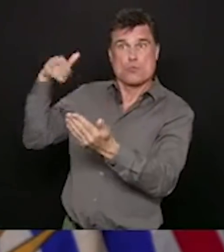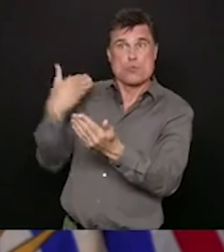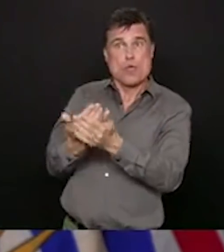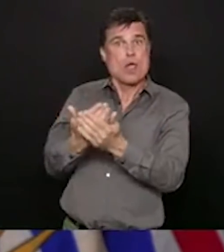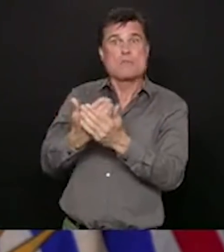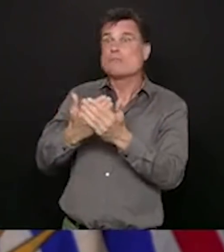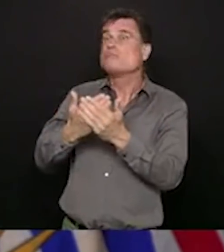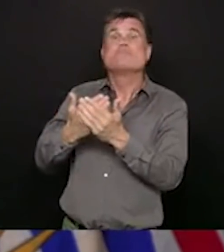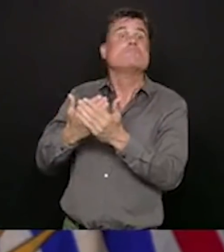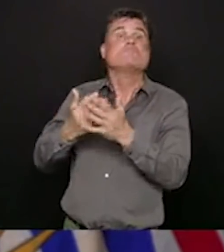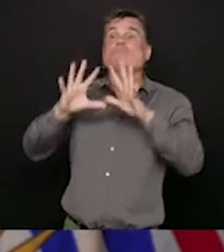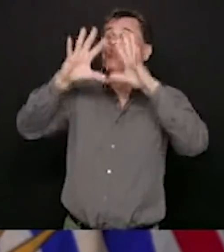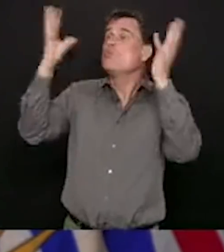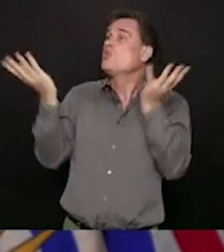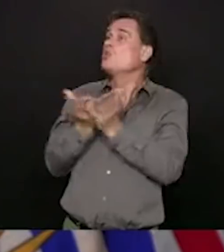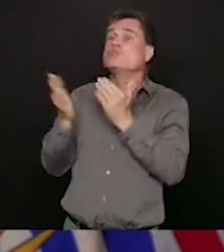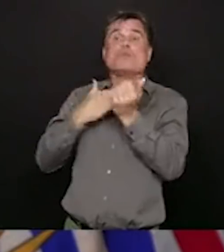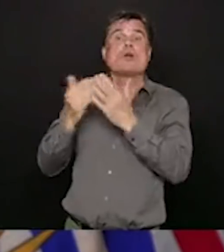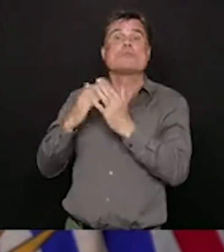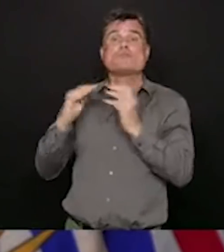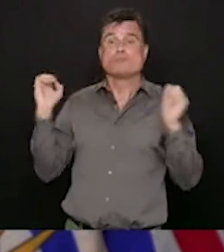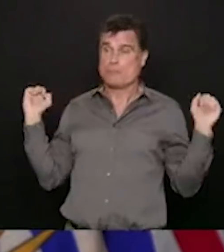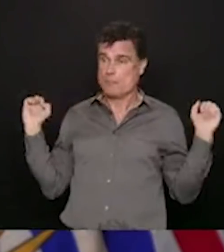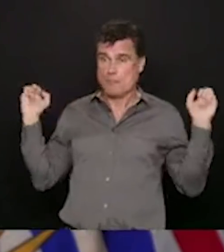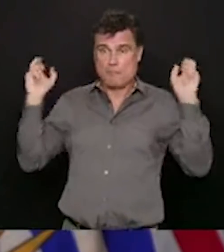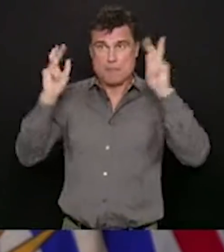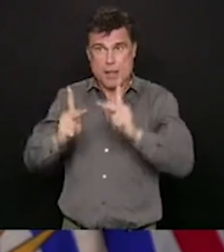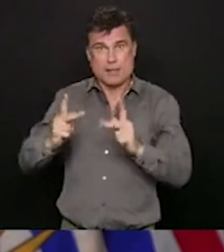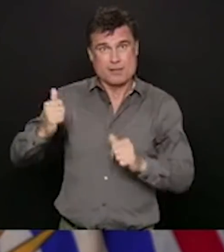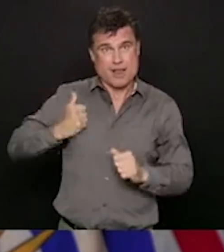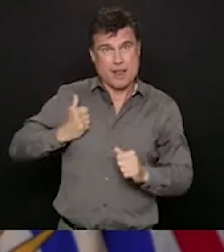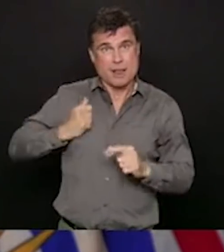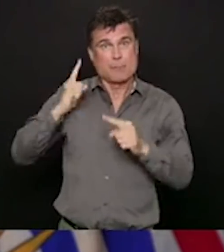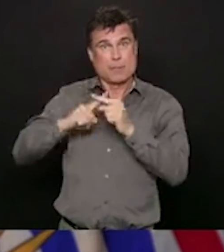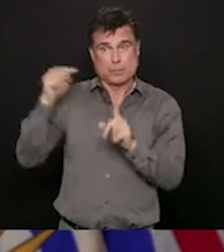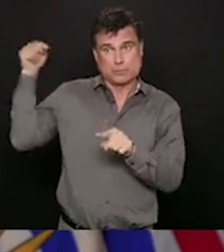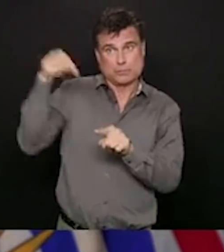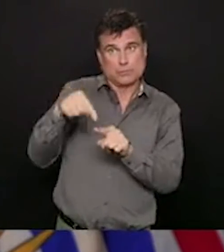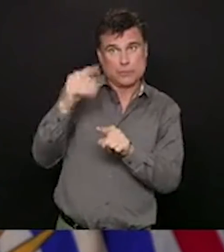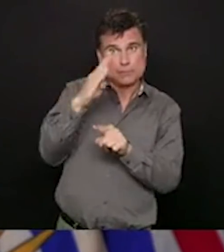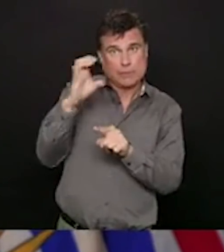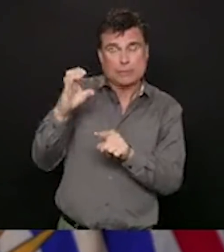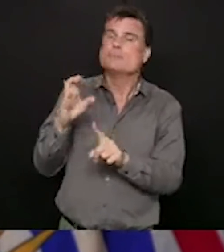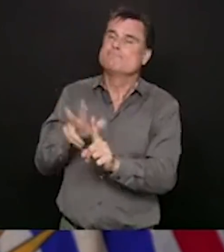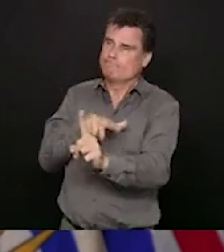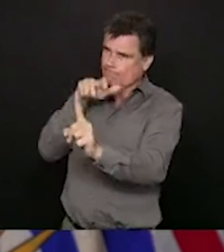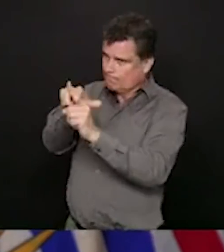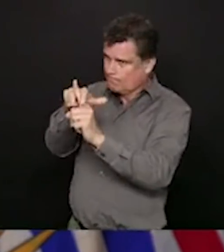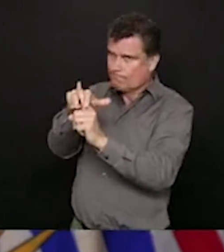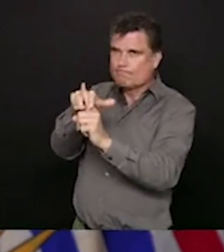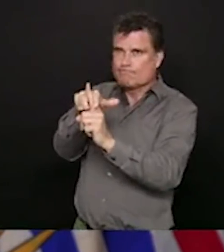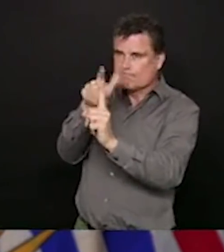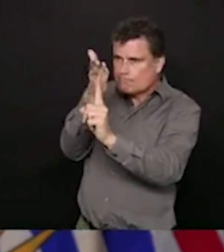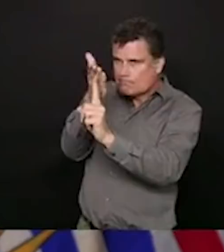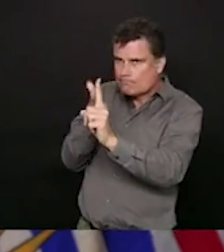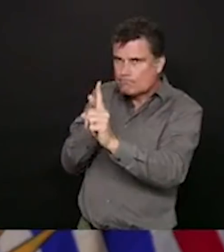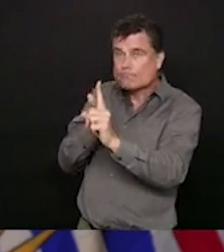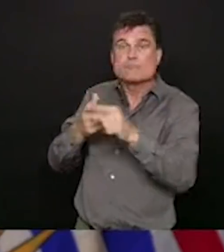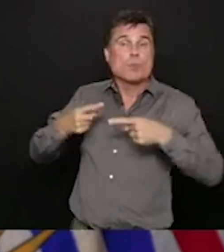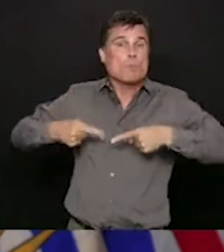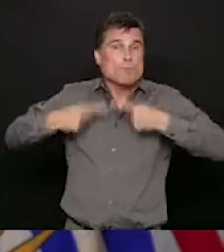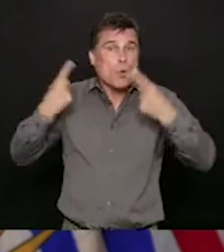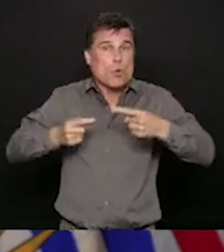measures that we put in place to enhance the federal measures at our borders for people who are returning to British Columbia.